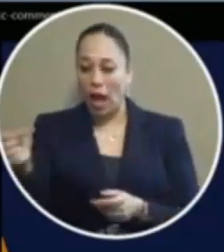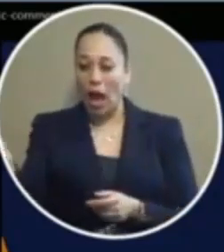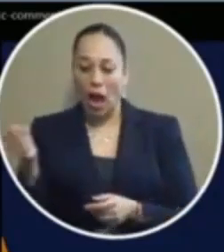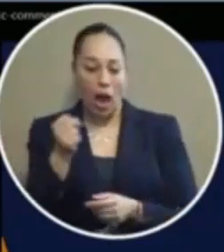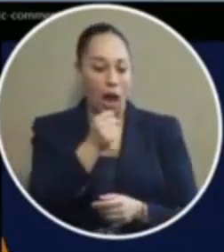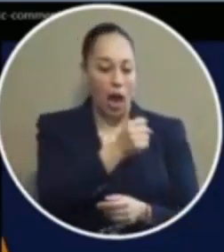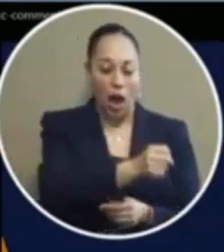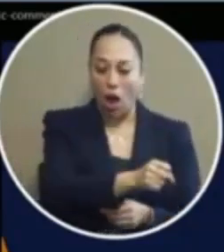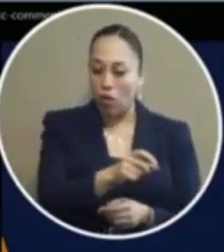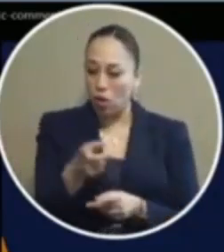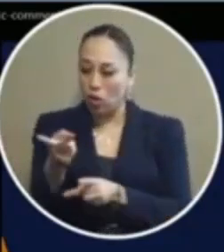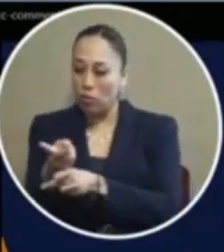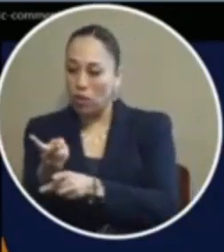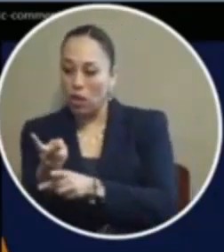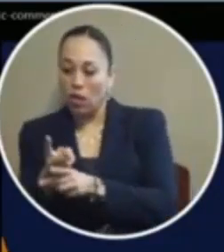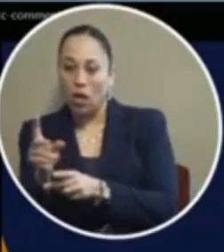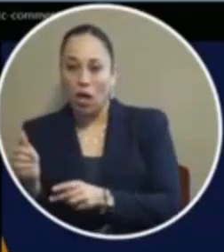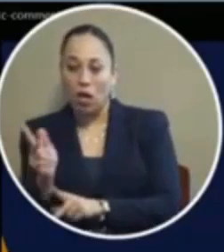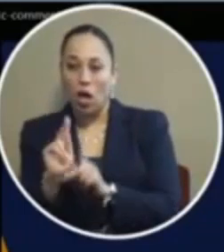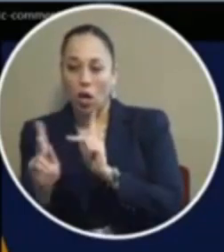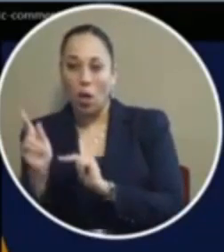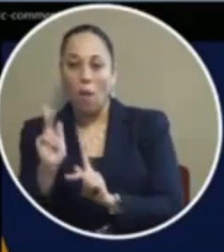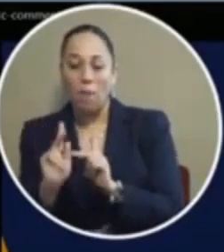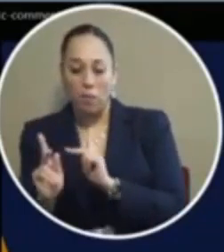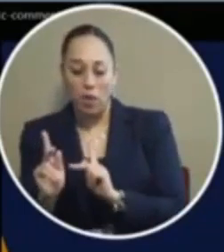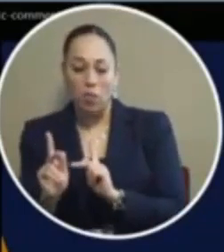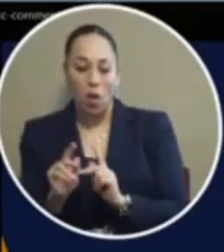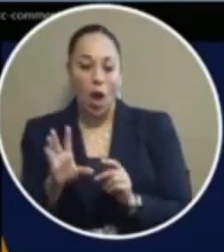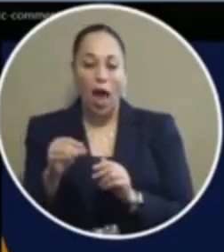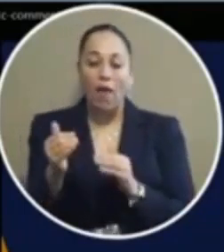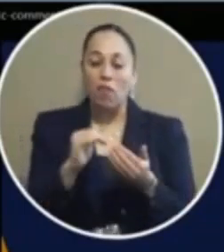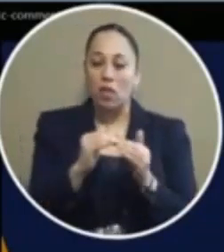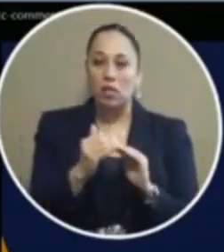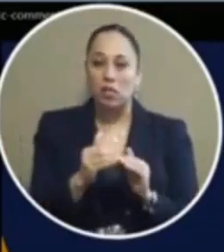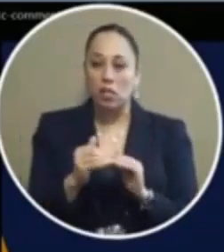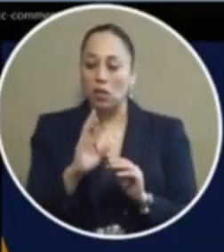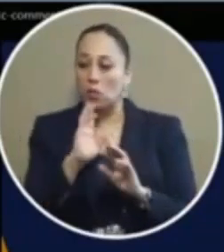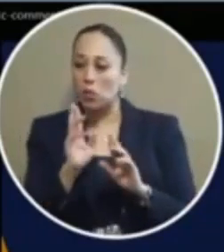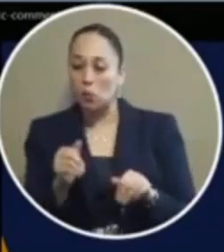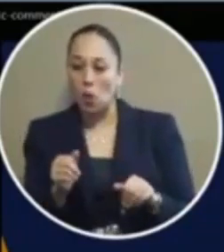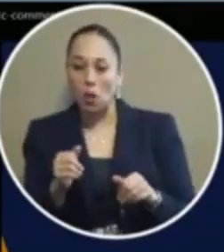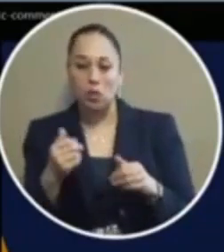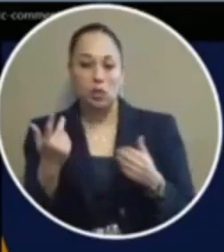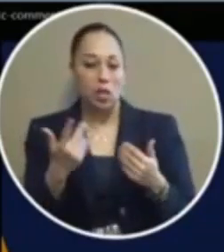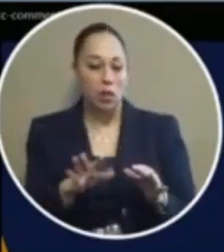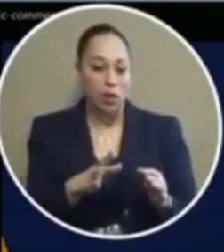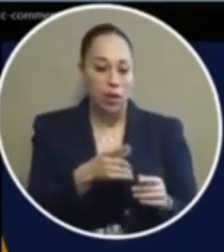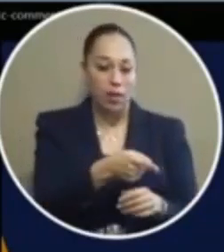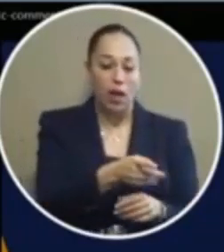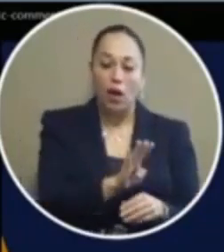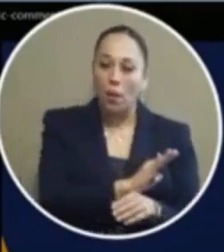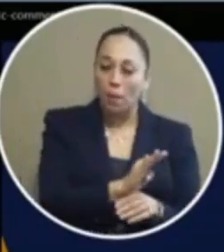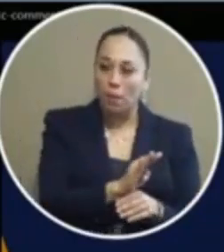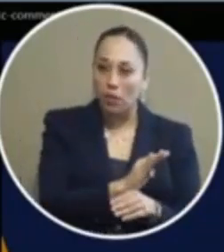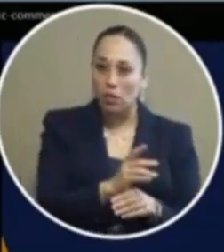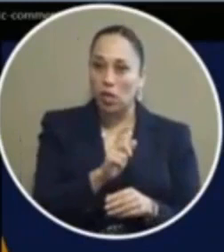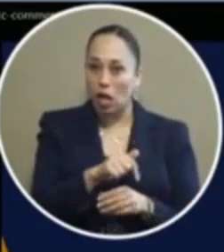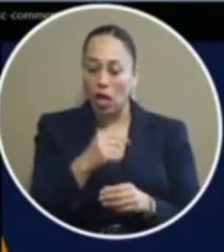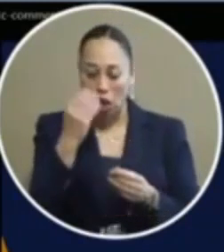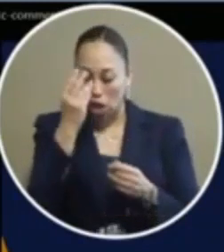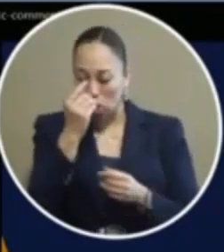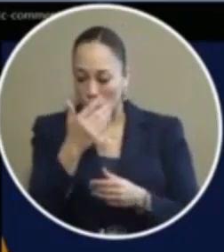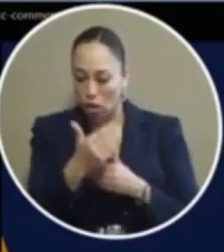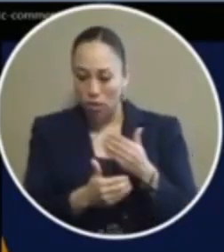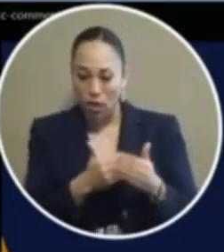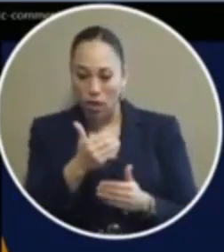for an average of four hours per arrest in a city where response times are already too long please consider the following